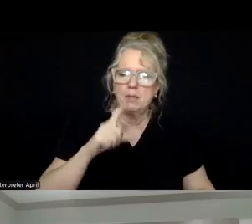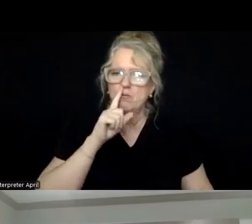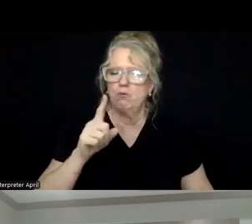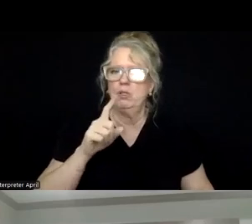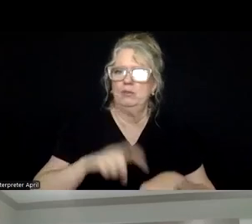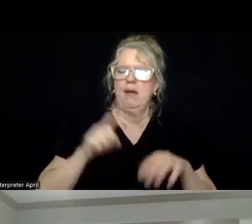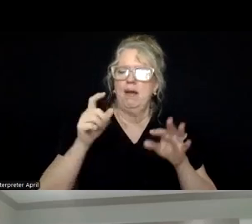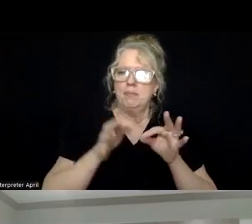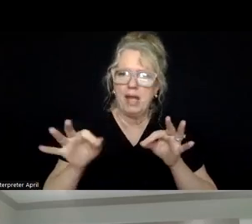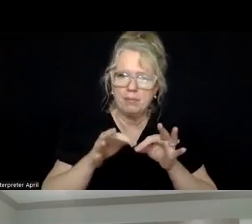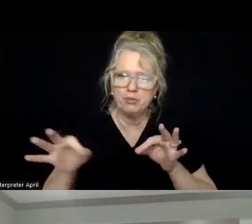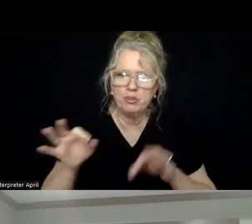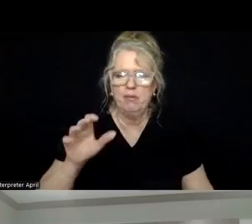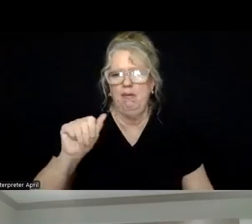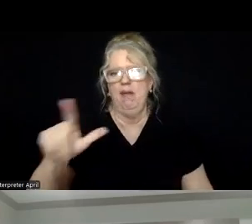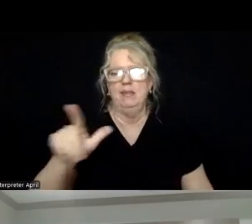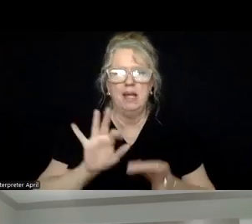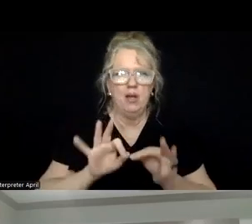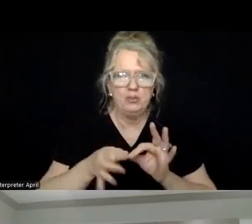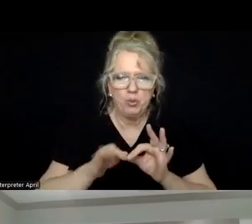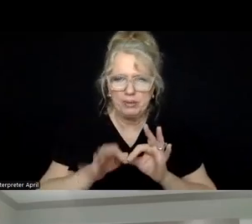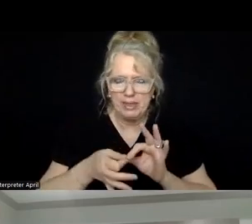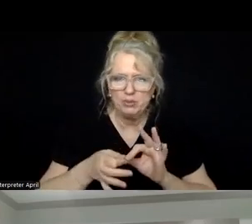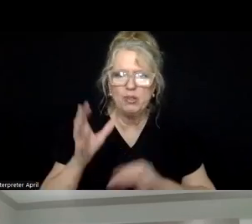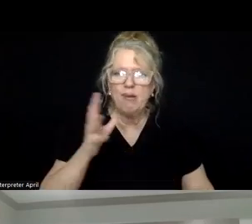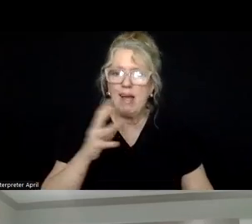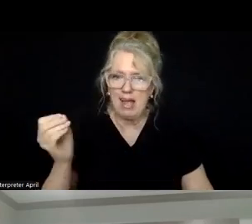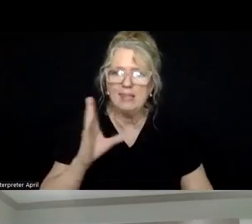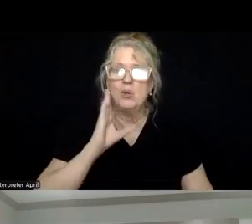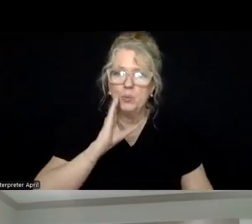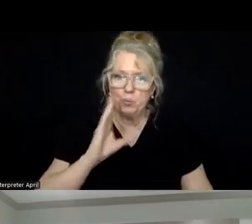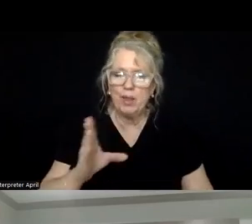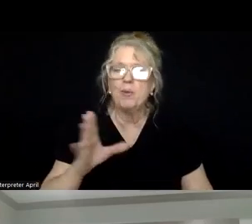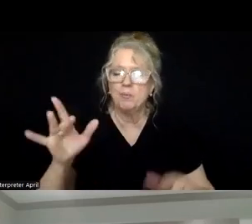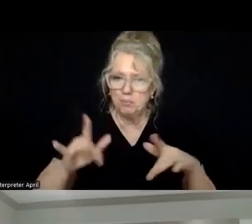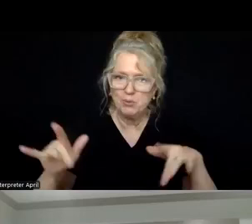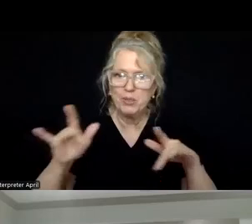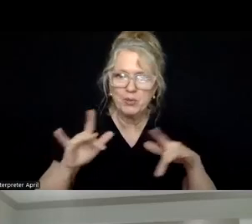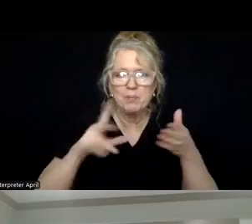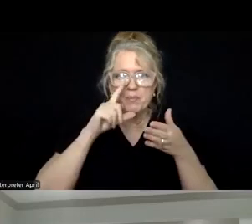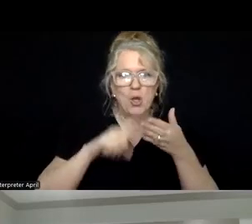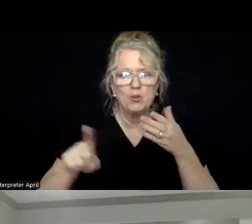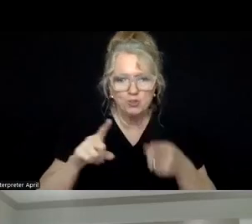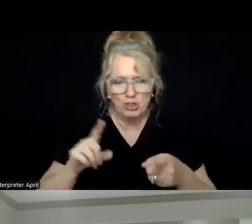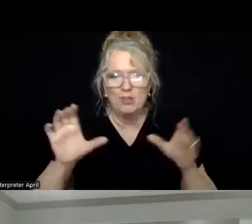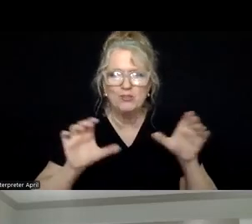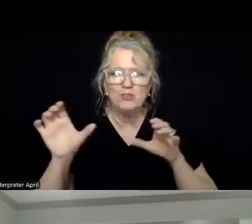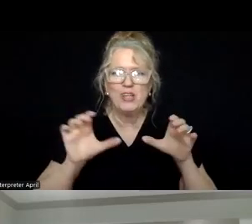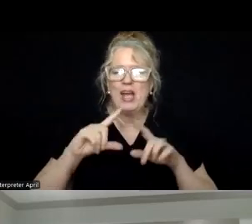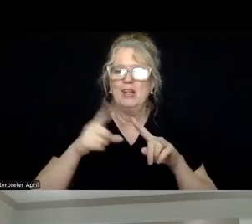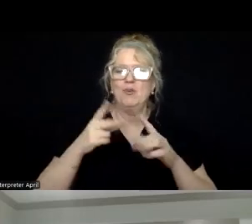captioning, uh, ASL interpretation and it will be recorded. So check the chat, uh, for the